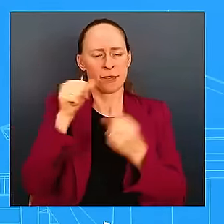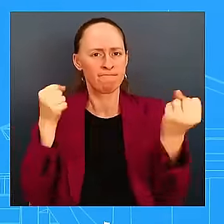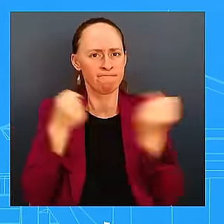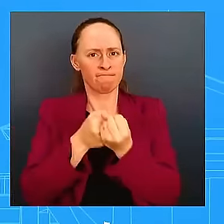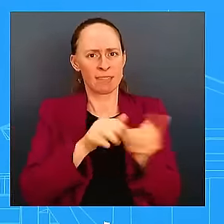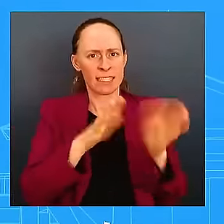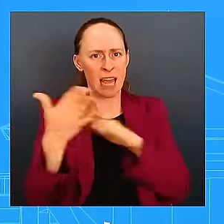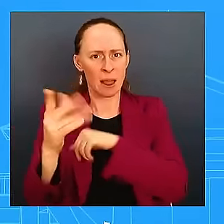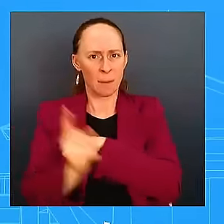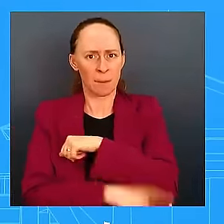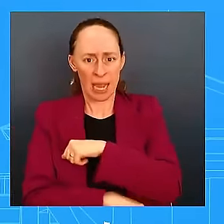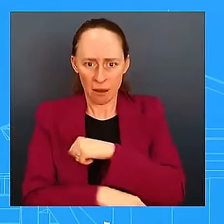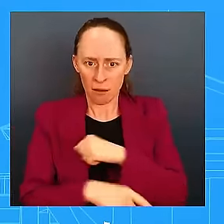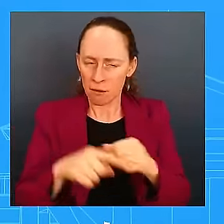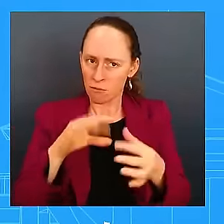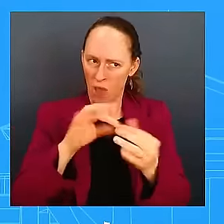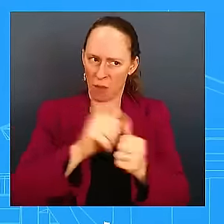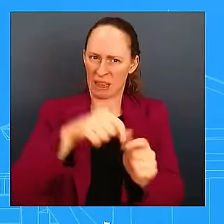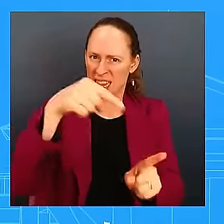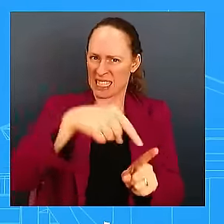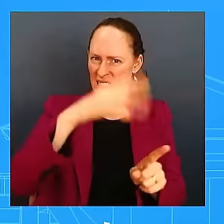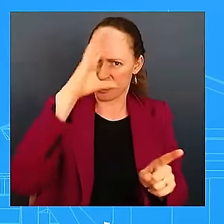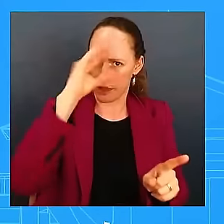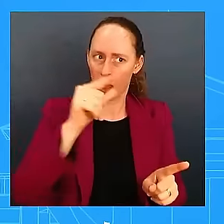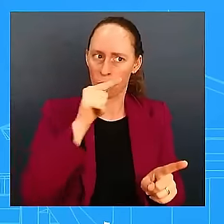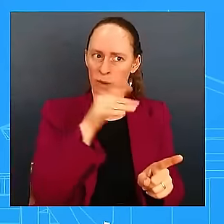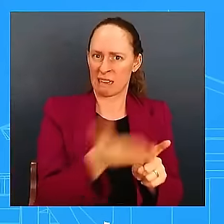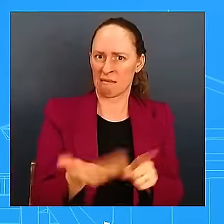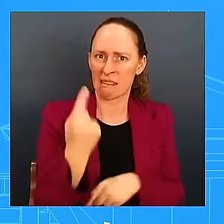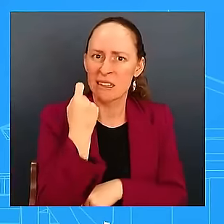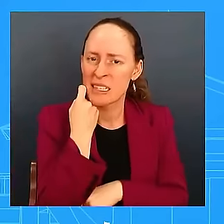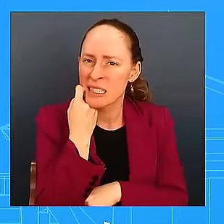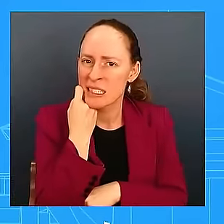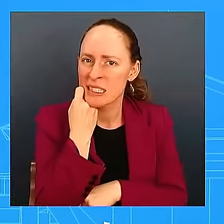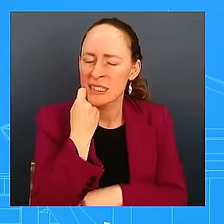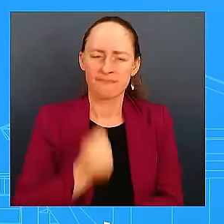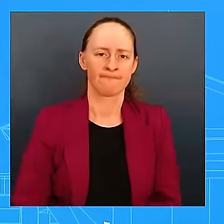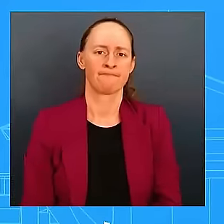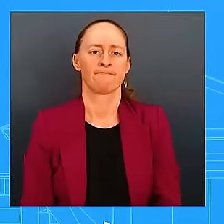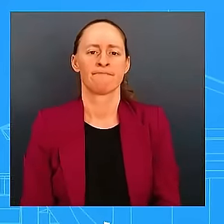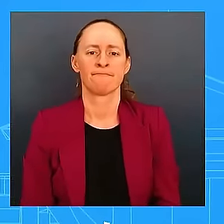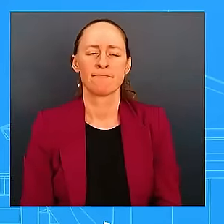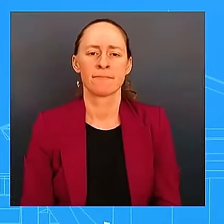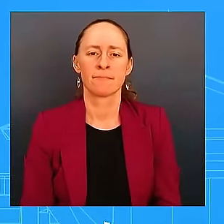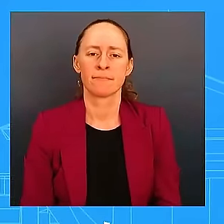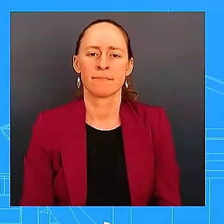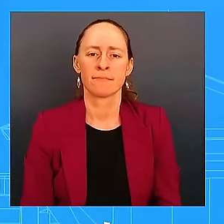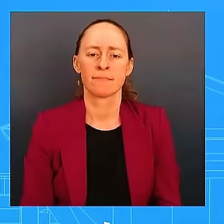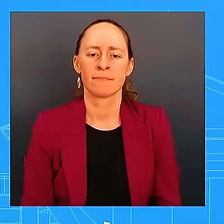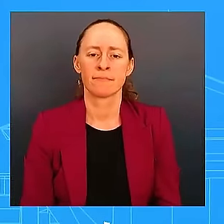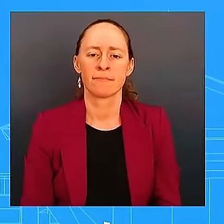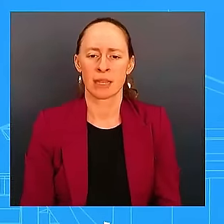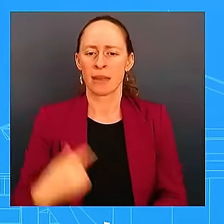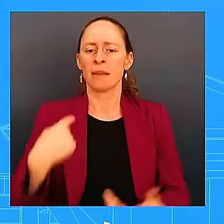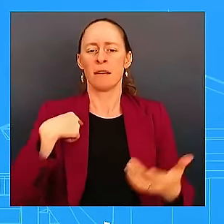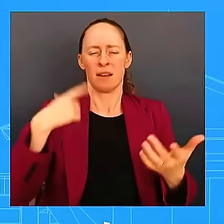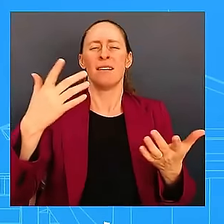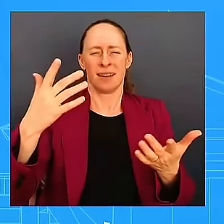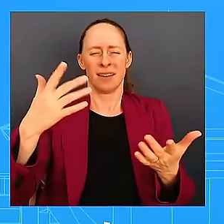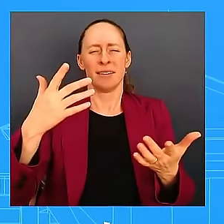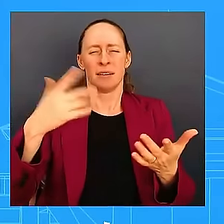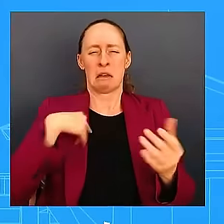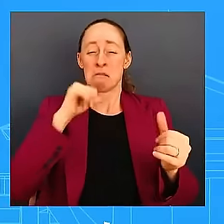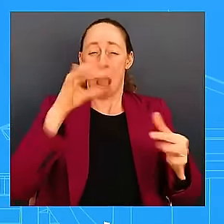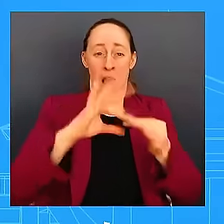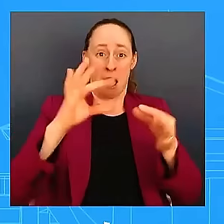from here. But the President has long talked about his serious concerns about the death penalty as currently implemented